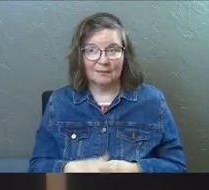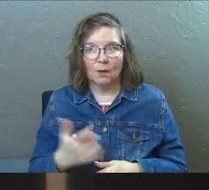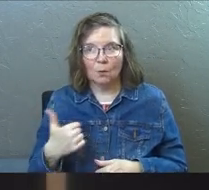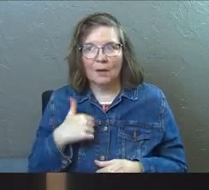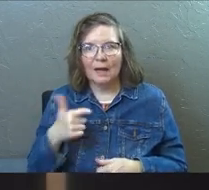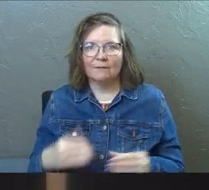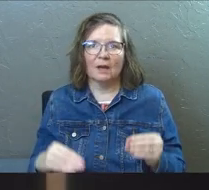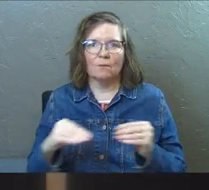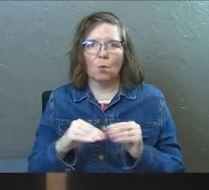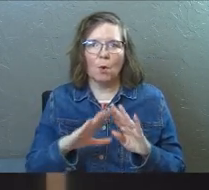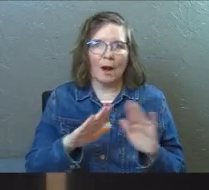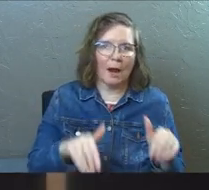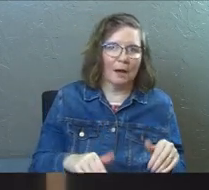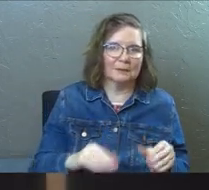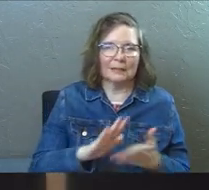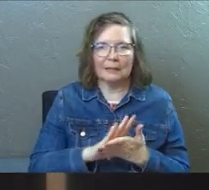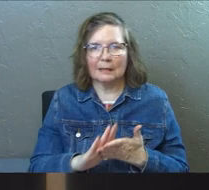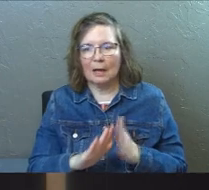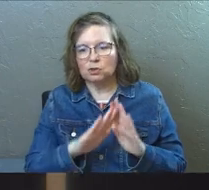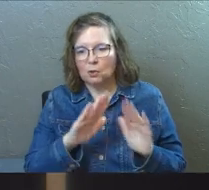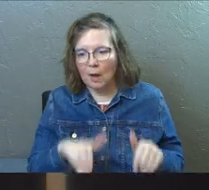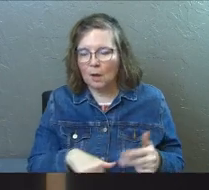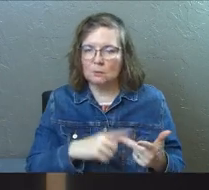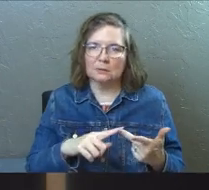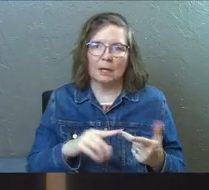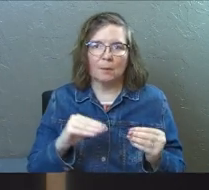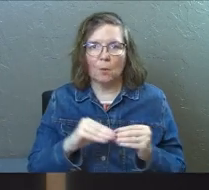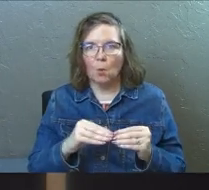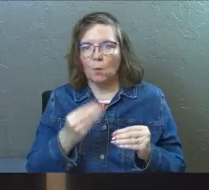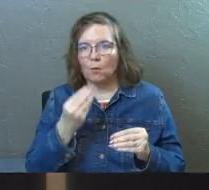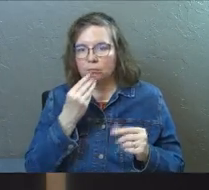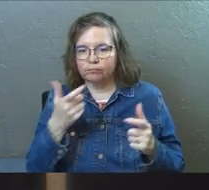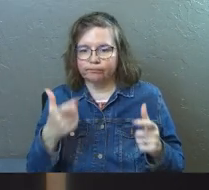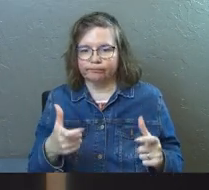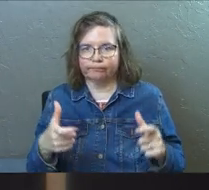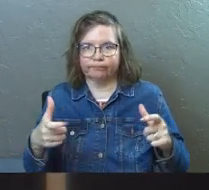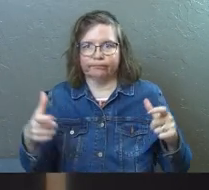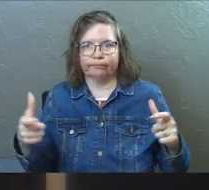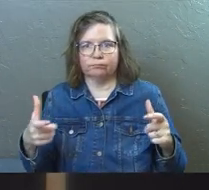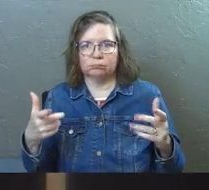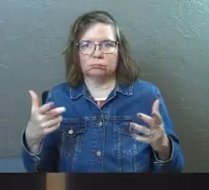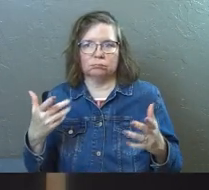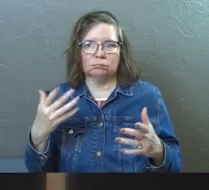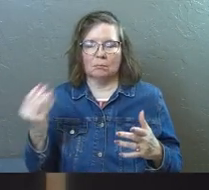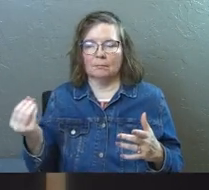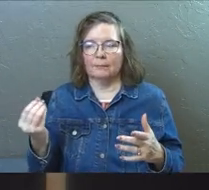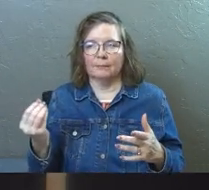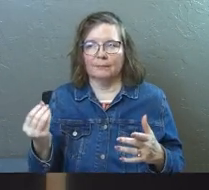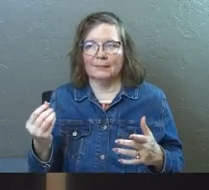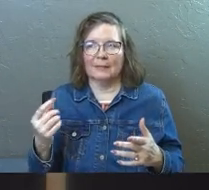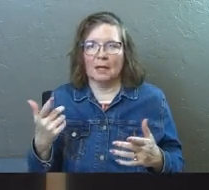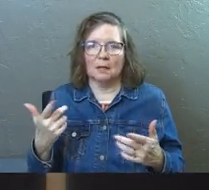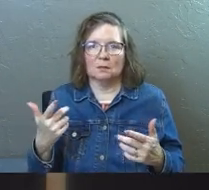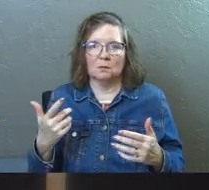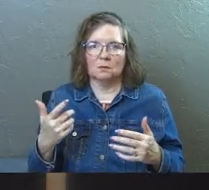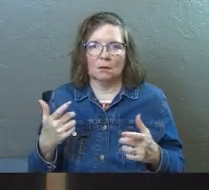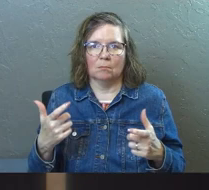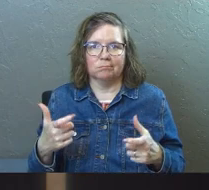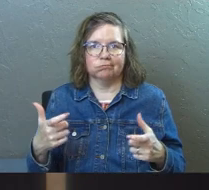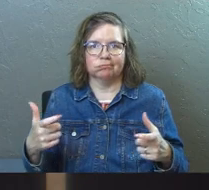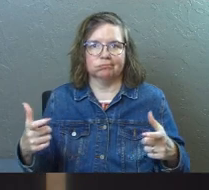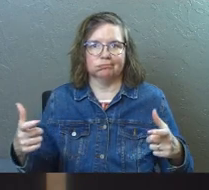Because we got to have more house and we got to have nicer house and we've got to have more food. And it just goes